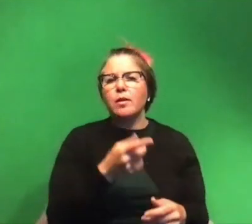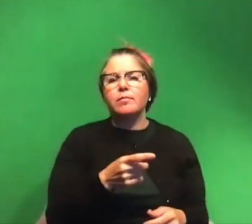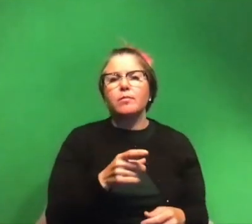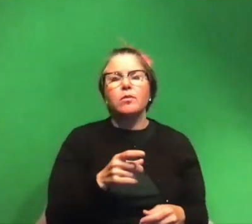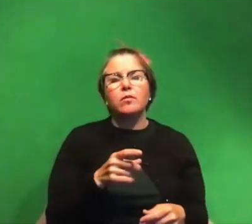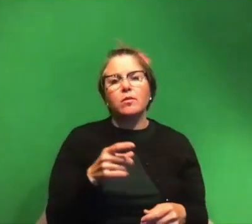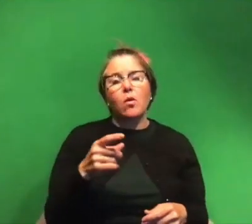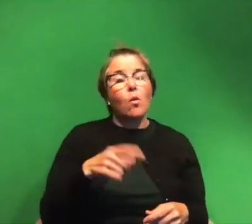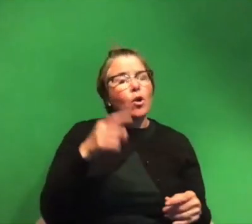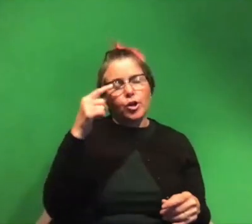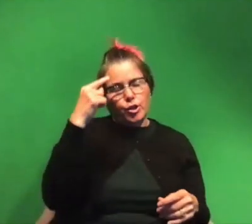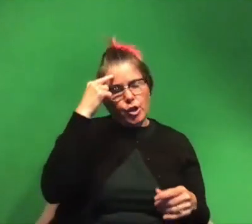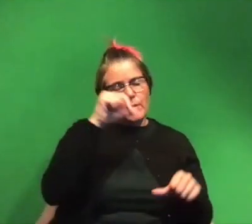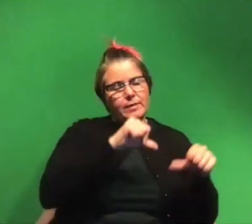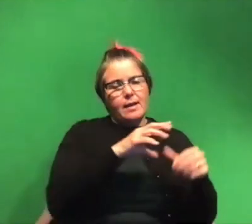and film